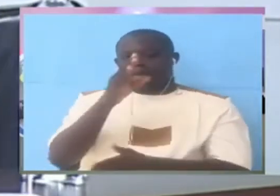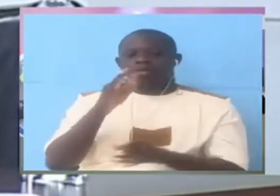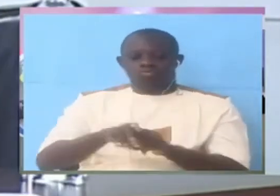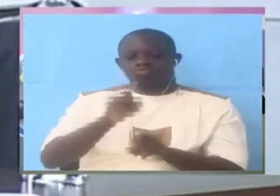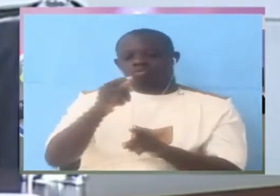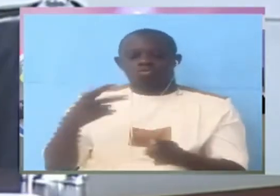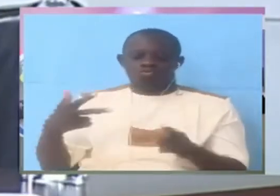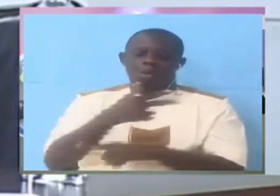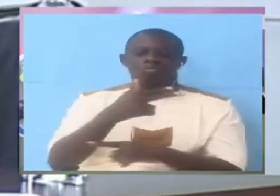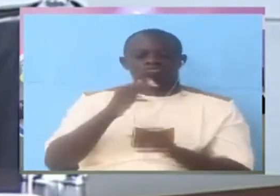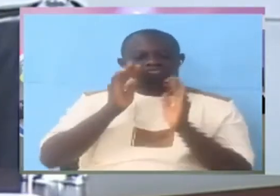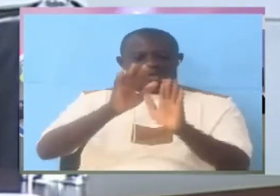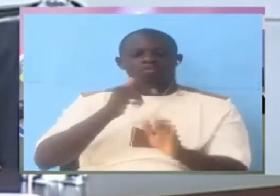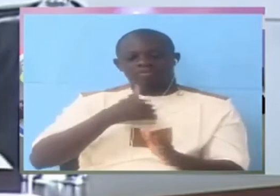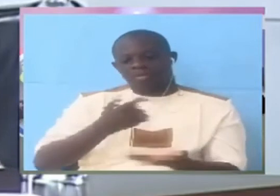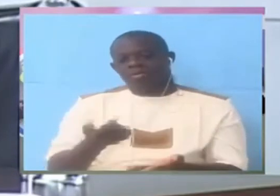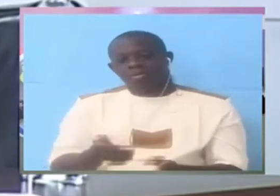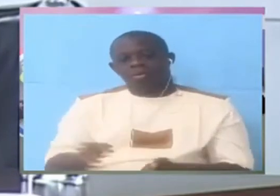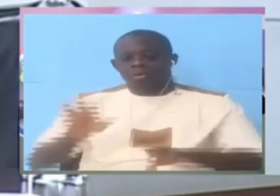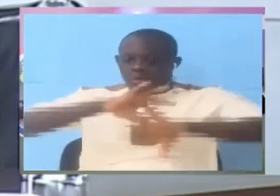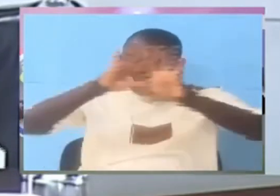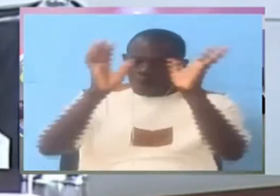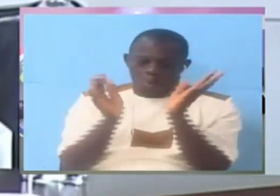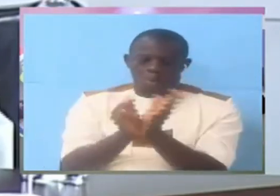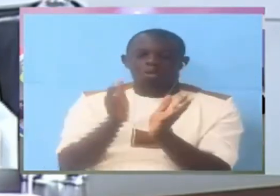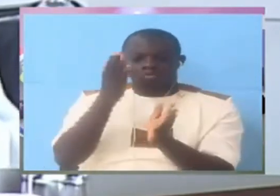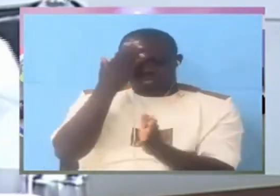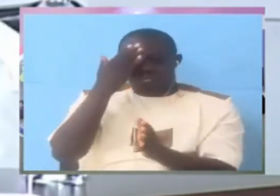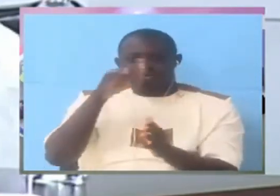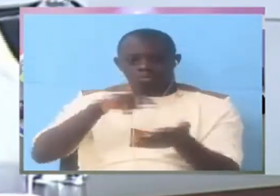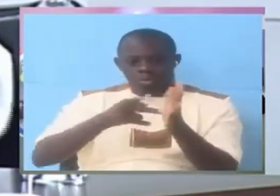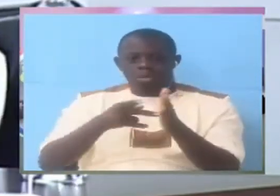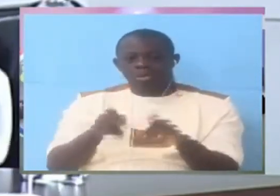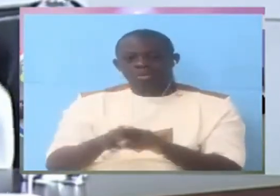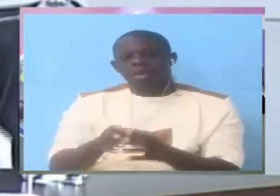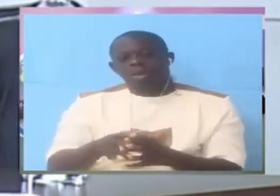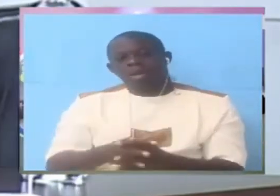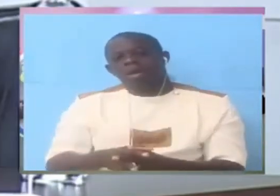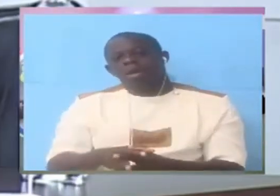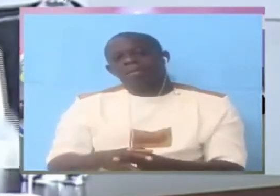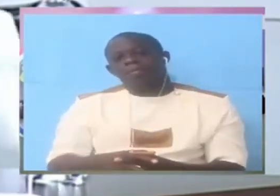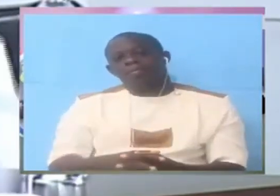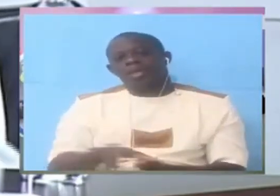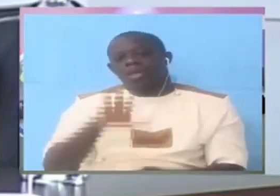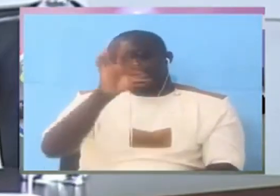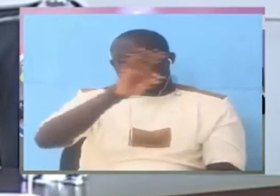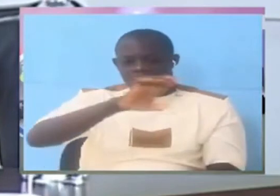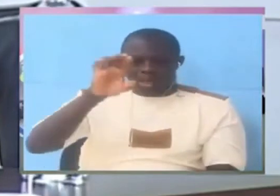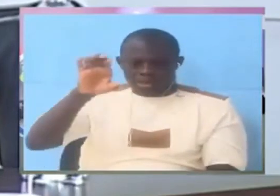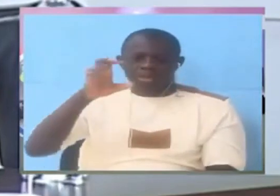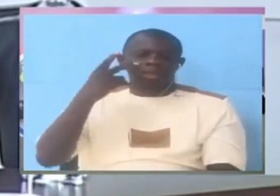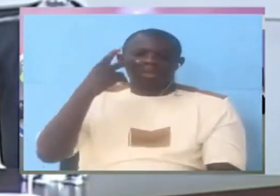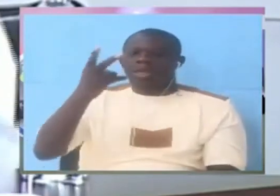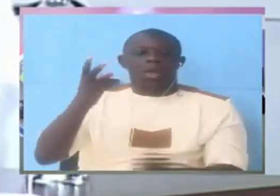We all know that it is the TLC has so many people. But I'm just coming.